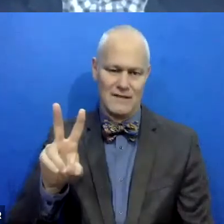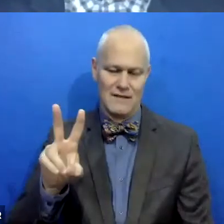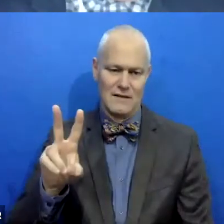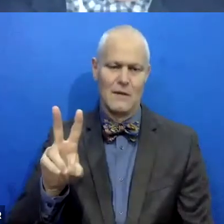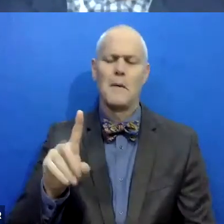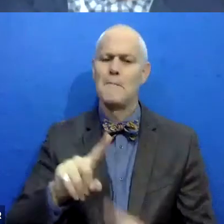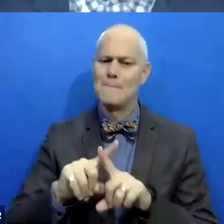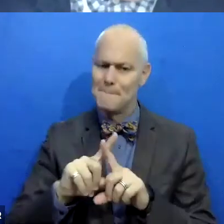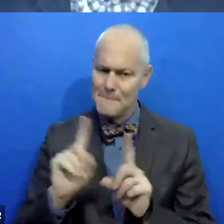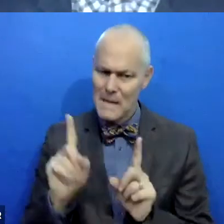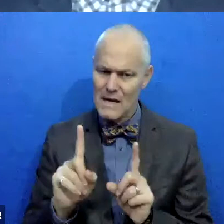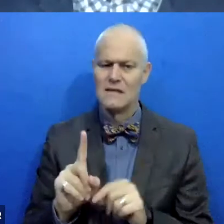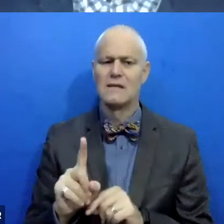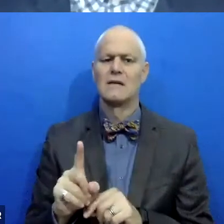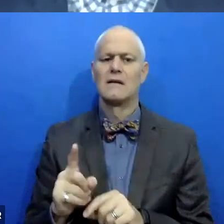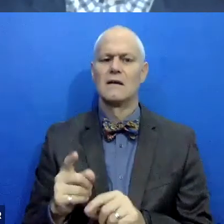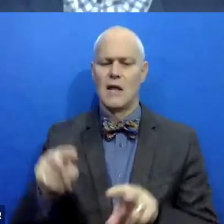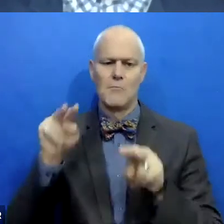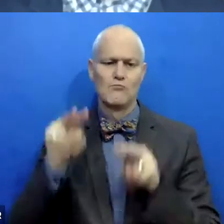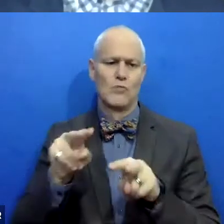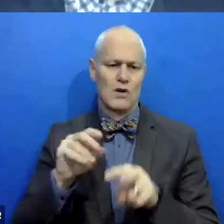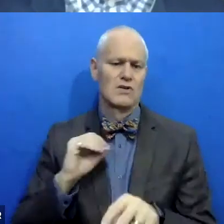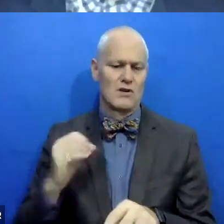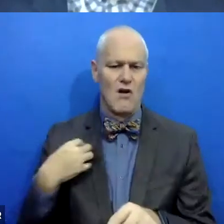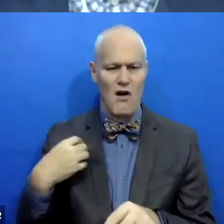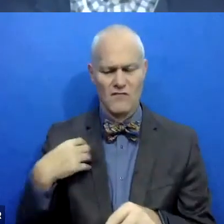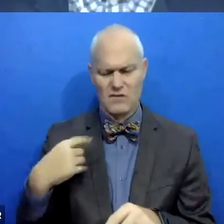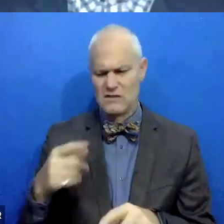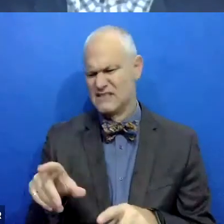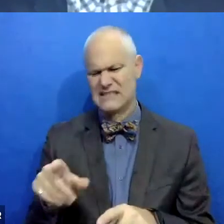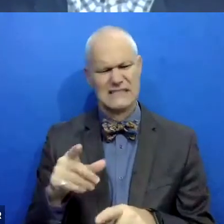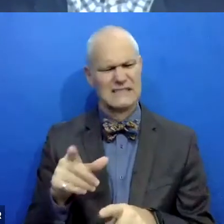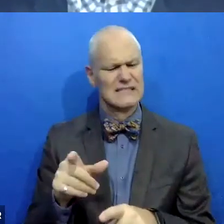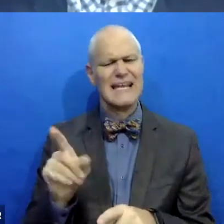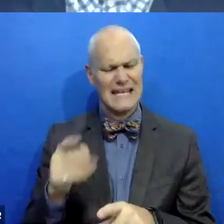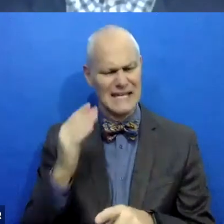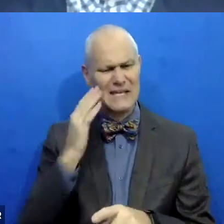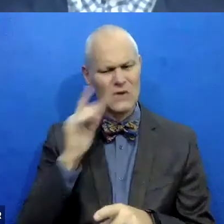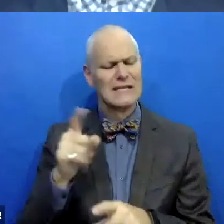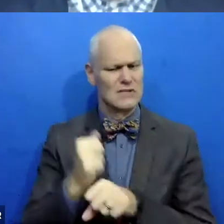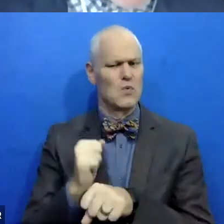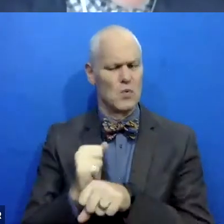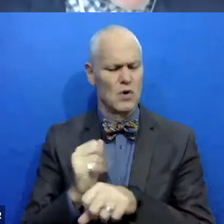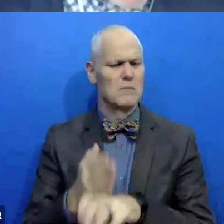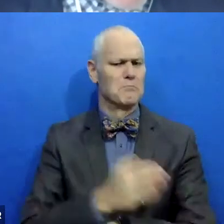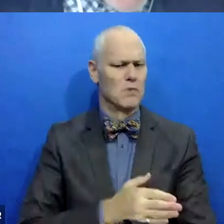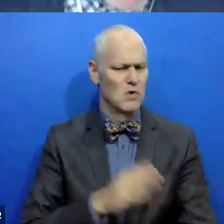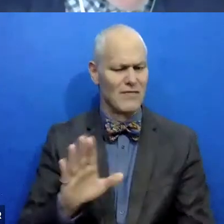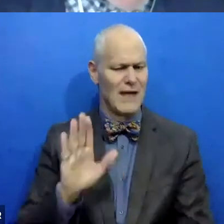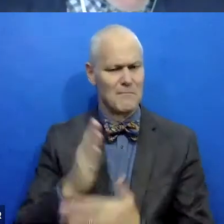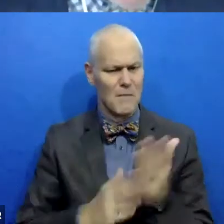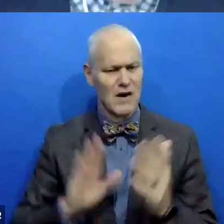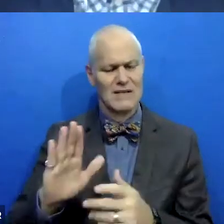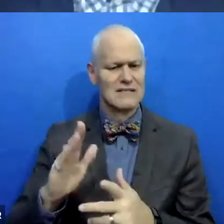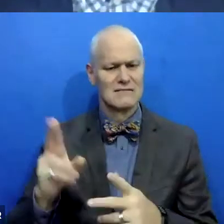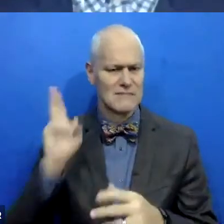who, uh, a probation officer or defense attorney says this is something that he knows he needs to work on and it's part of, uh, it's been part of